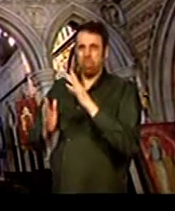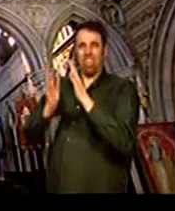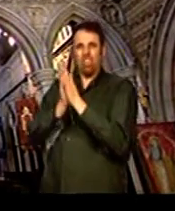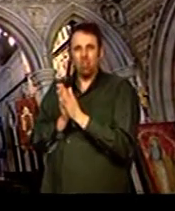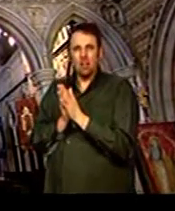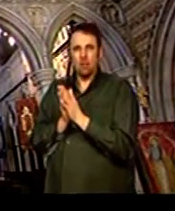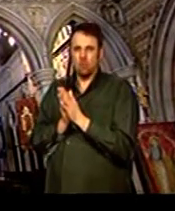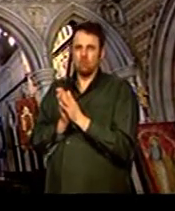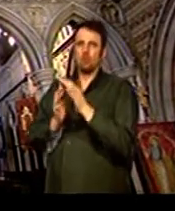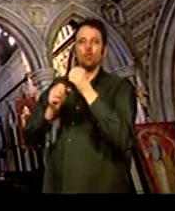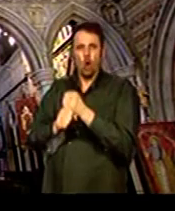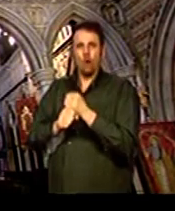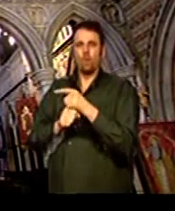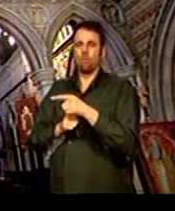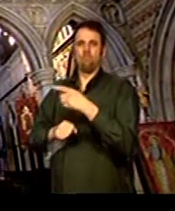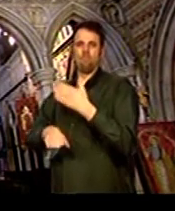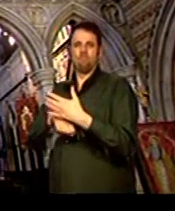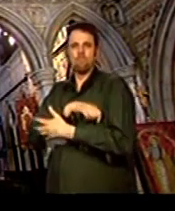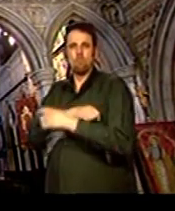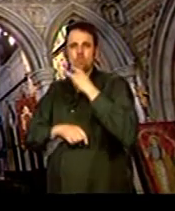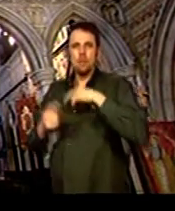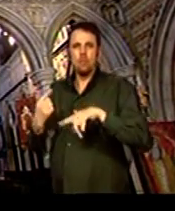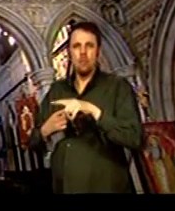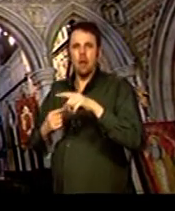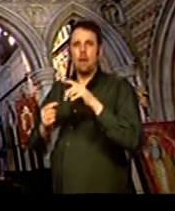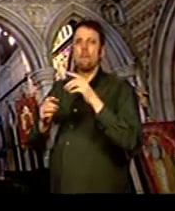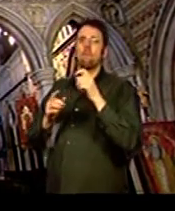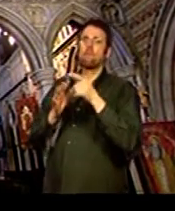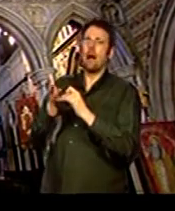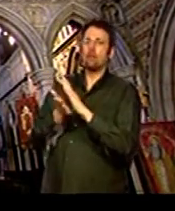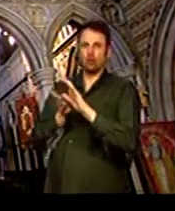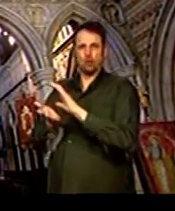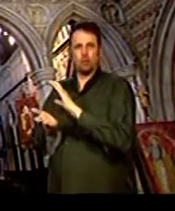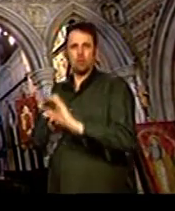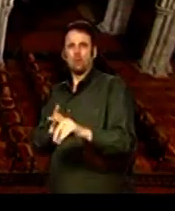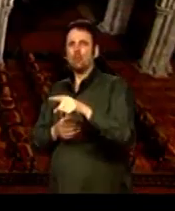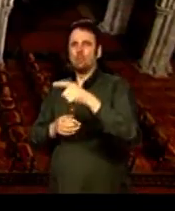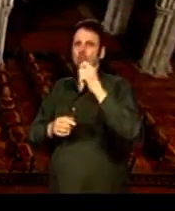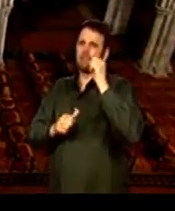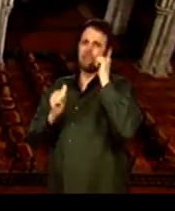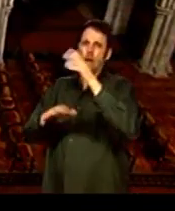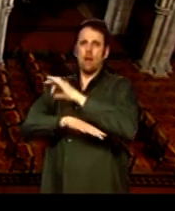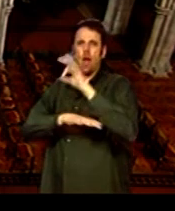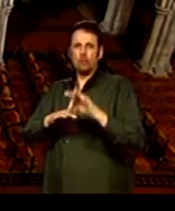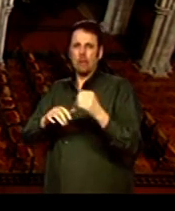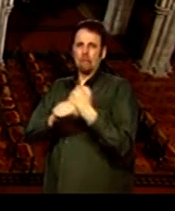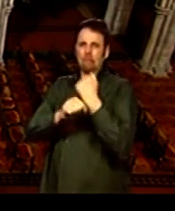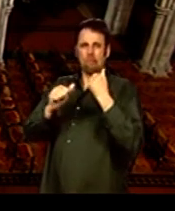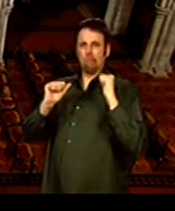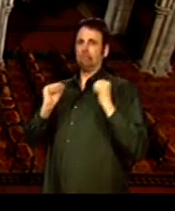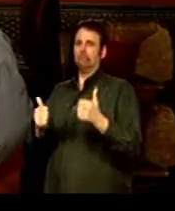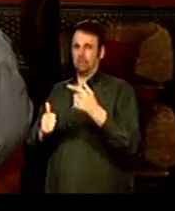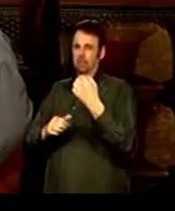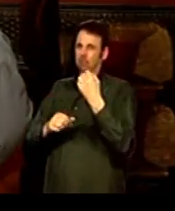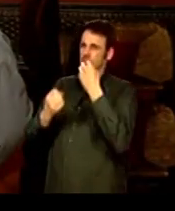but it was built as a church for the working class. The parish commissioned a famous architect, the height of his career, to build a